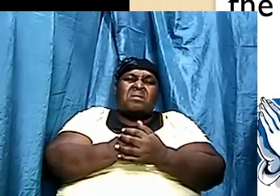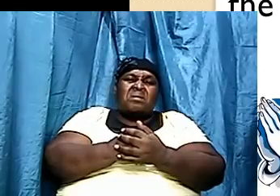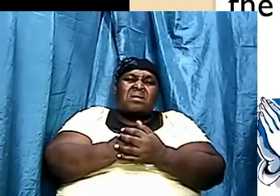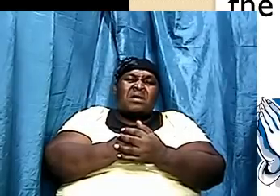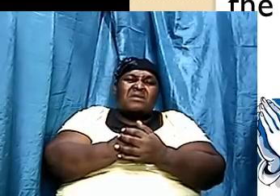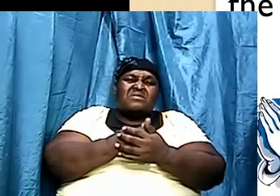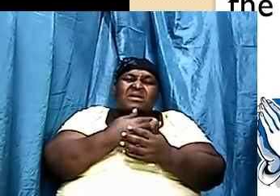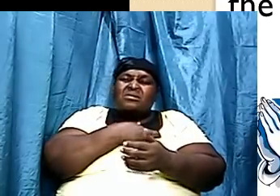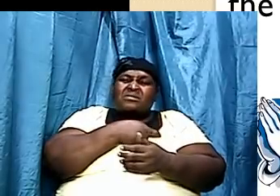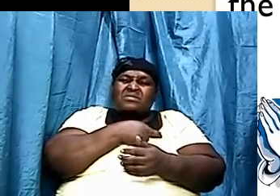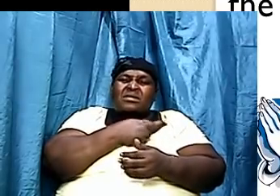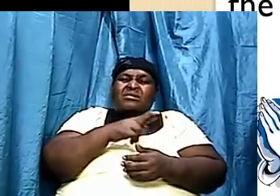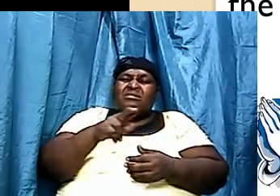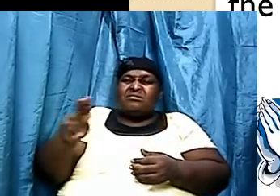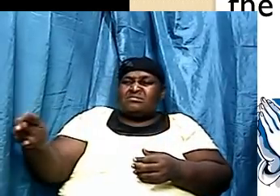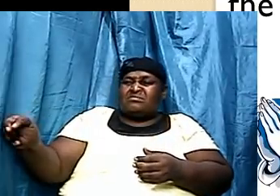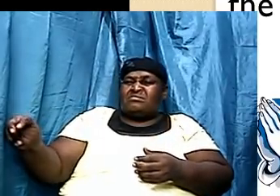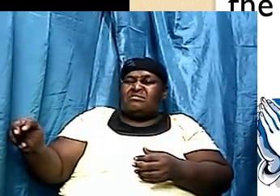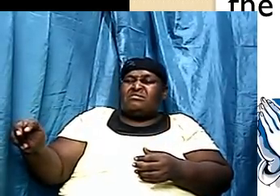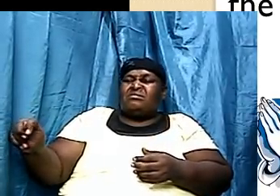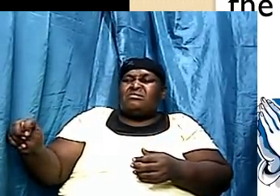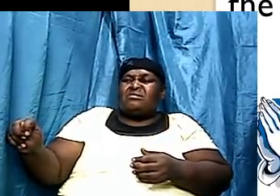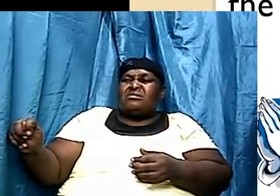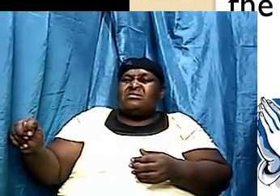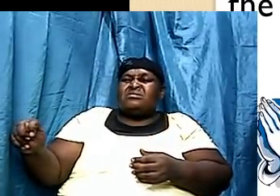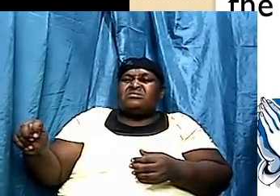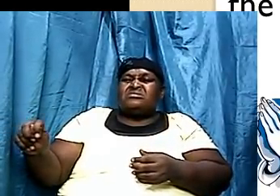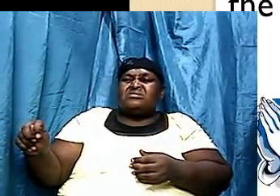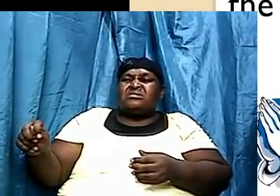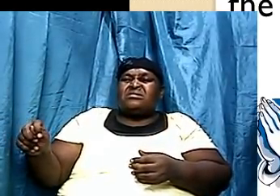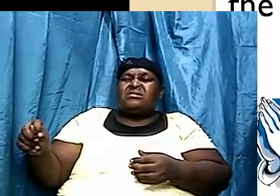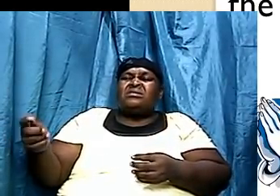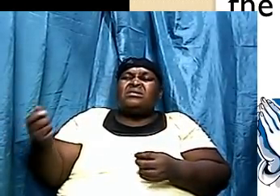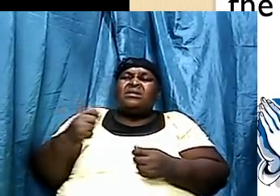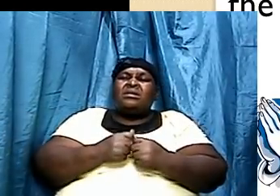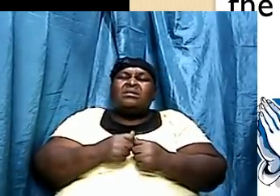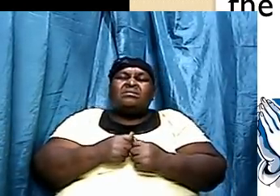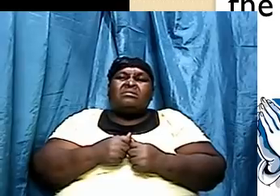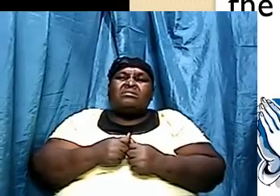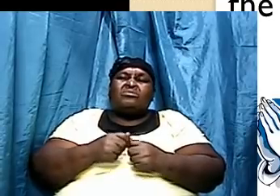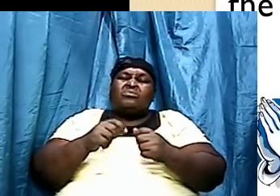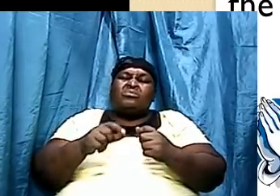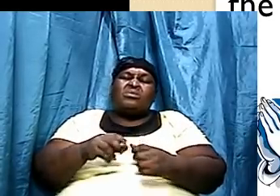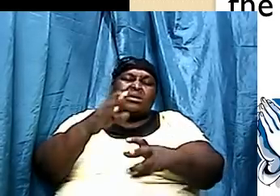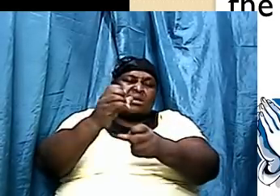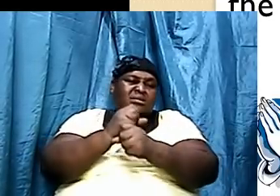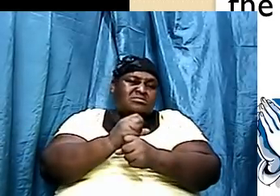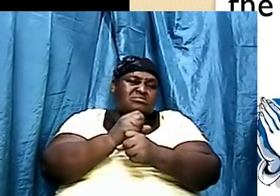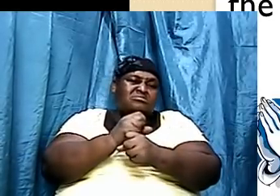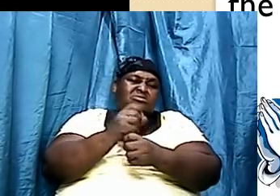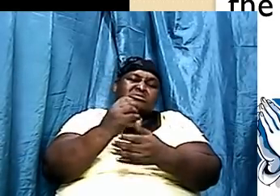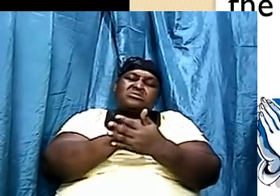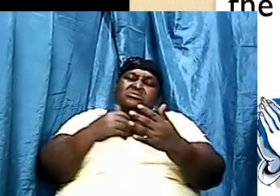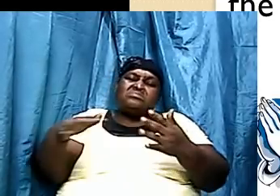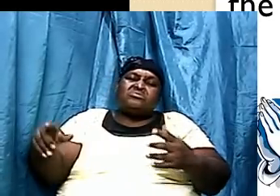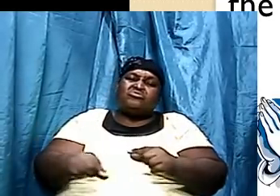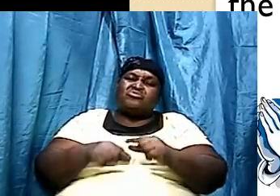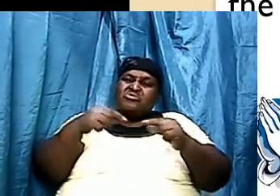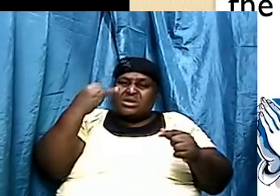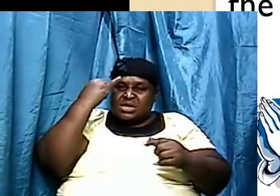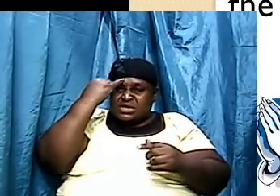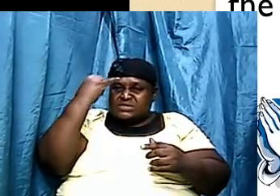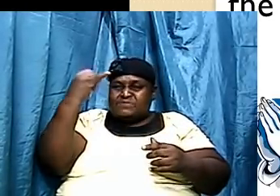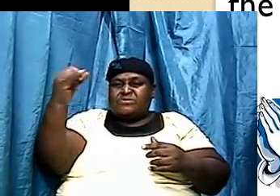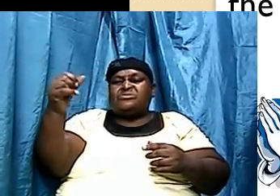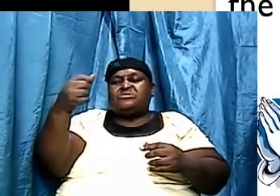Greek philosophy. He held to something, the great inspiration from God. That we didn't have five distinct